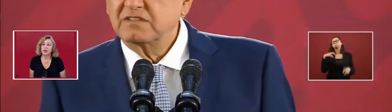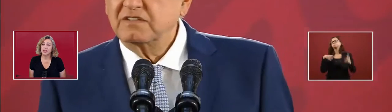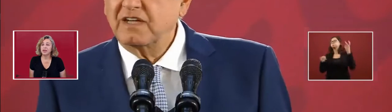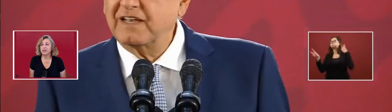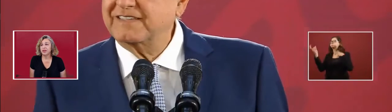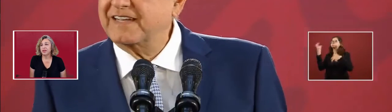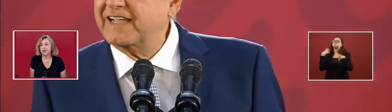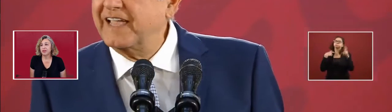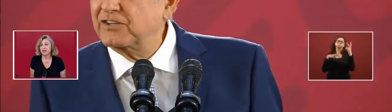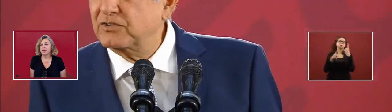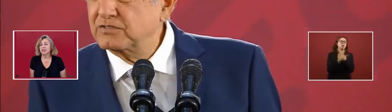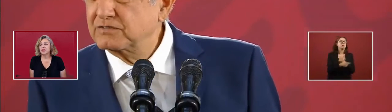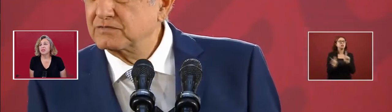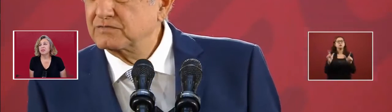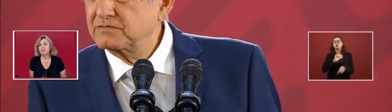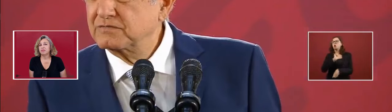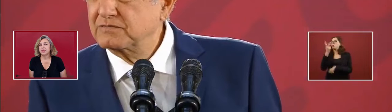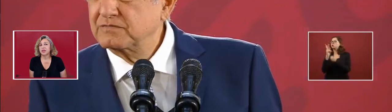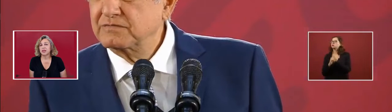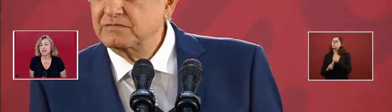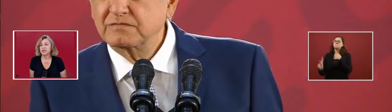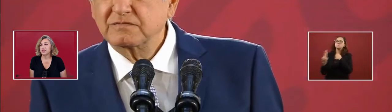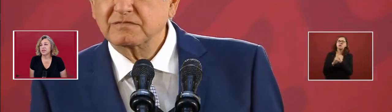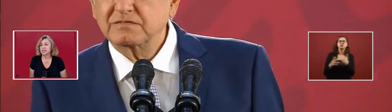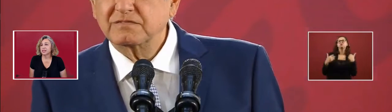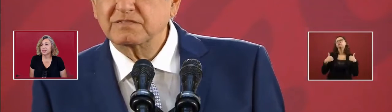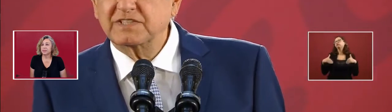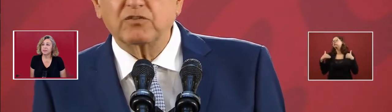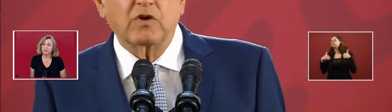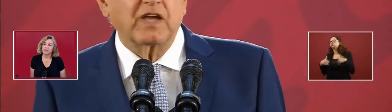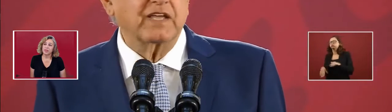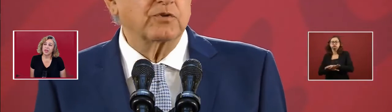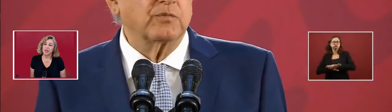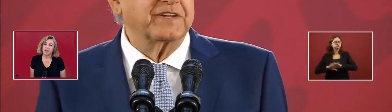here and there to the foreign countries.